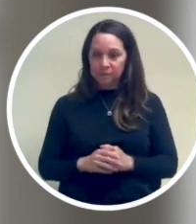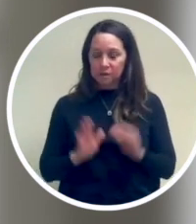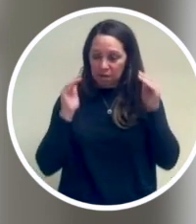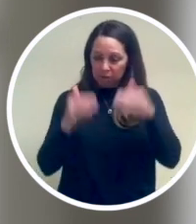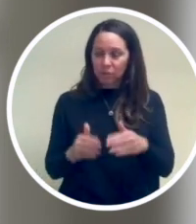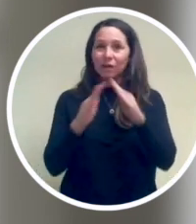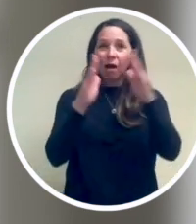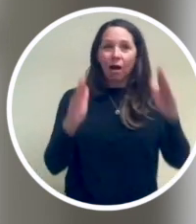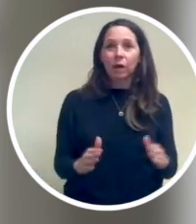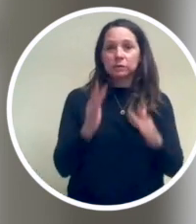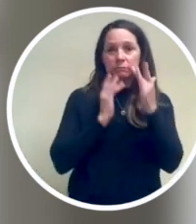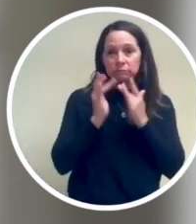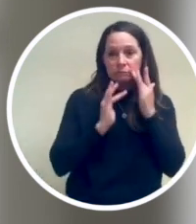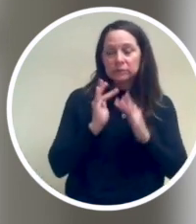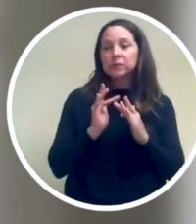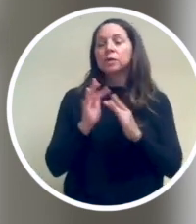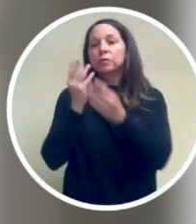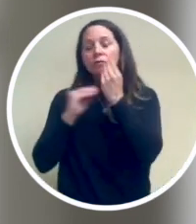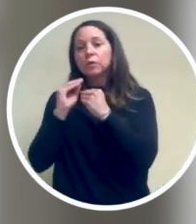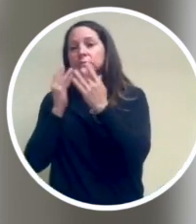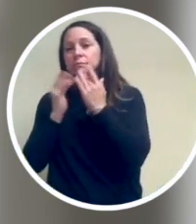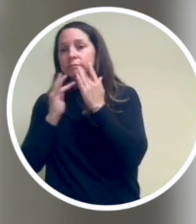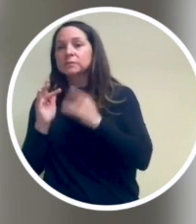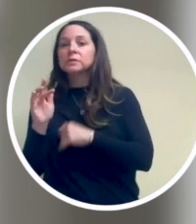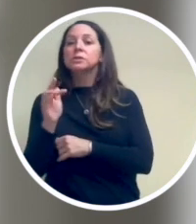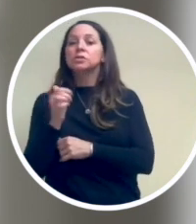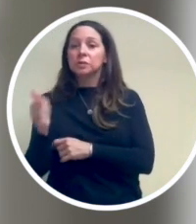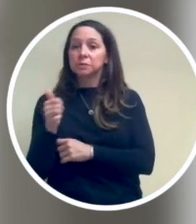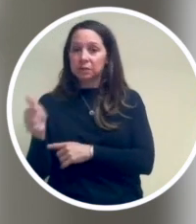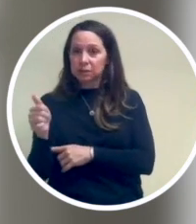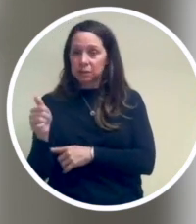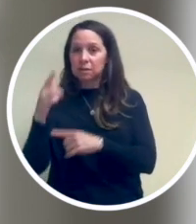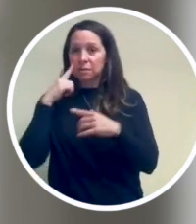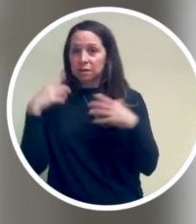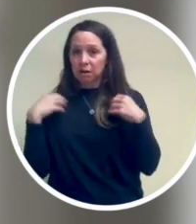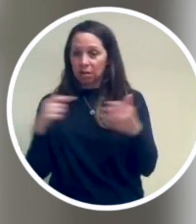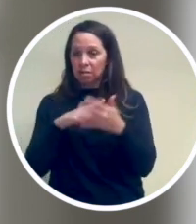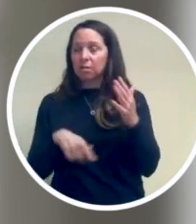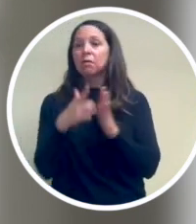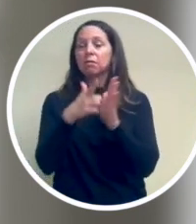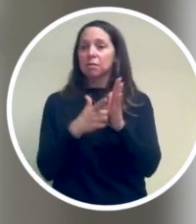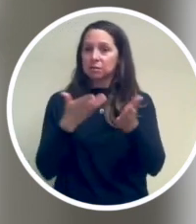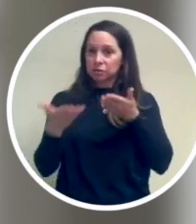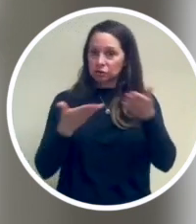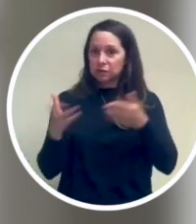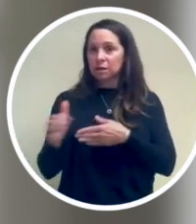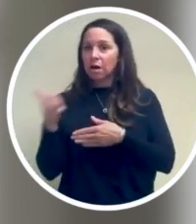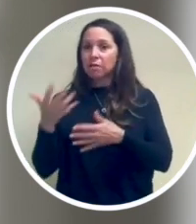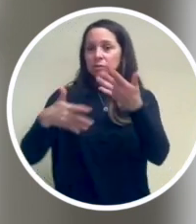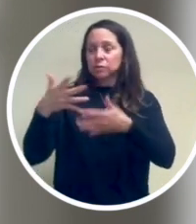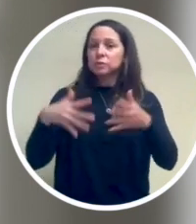Attending to issues of housing insecurity, food insecurity, transportation, mental health, legal